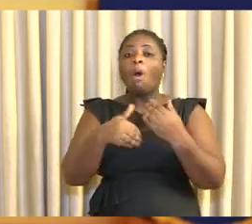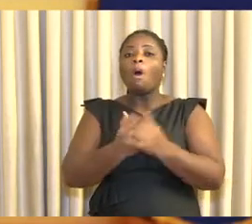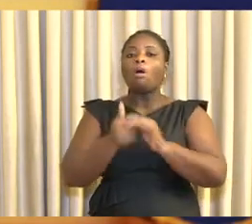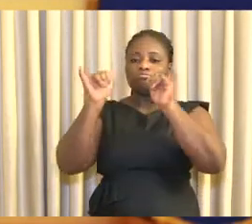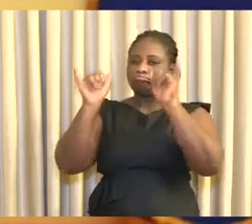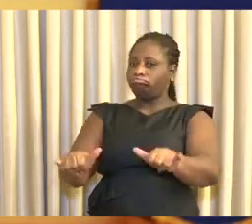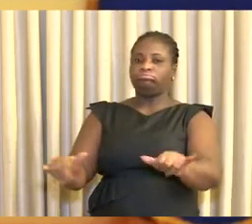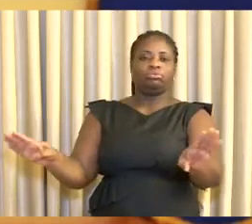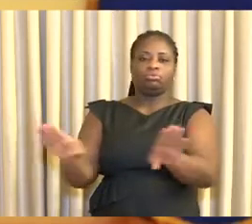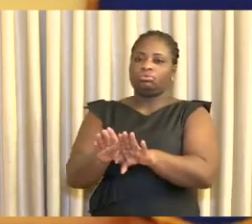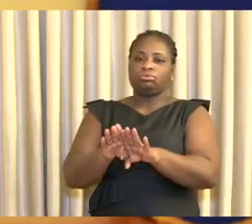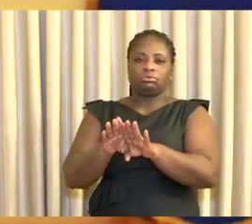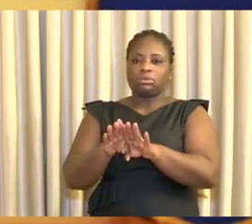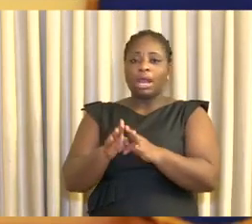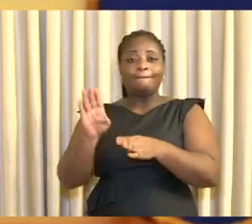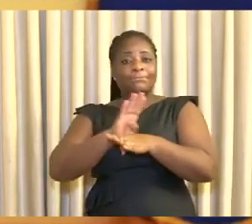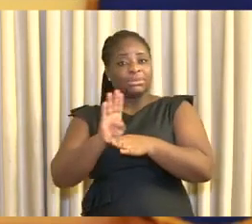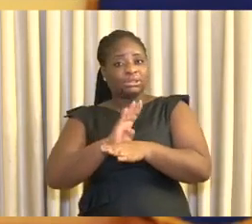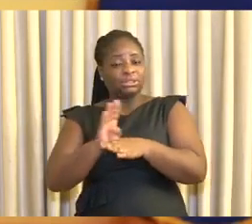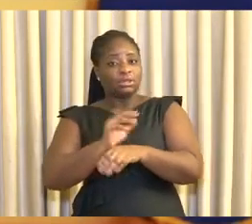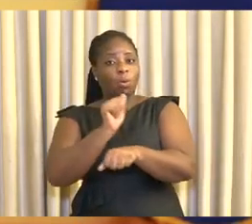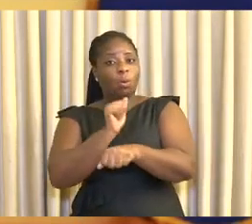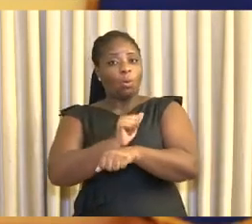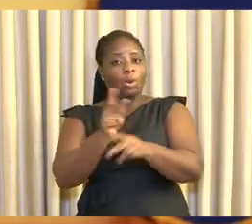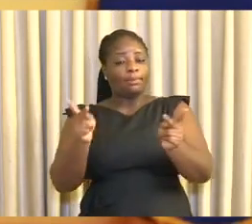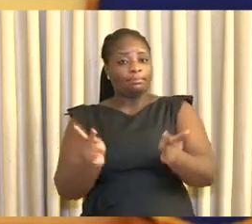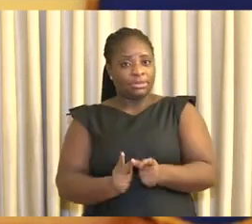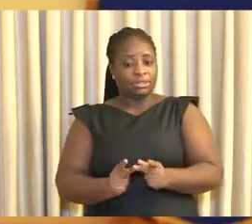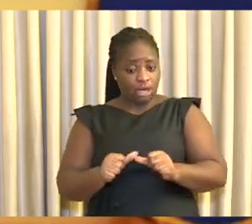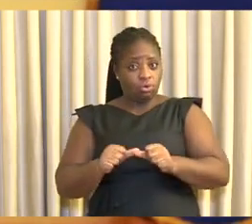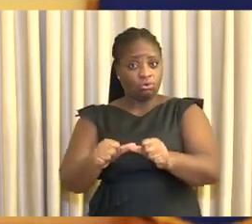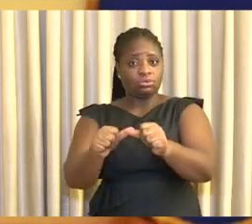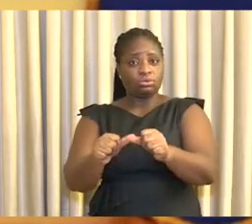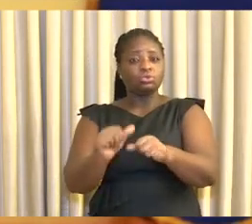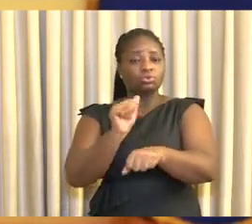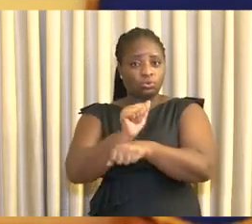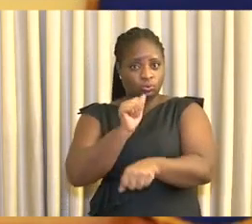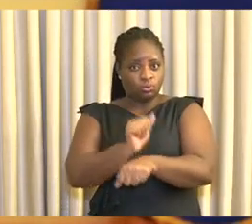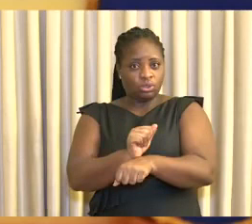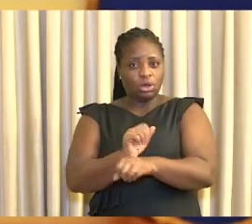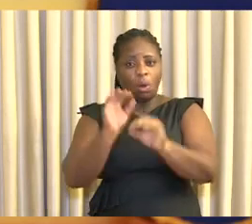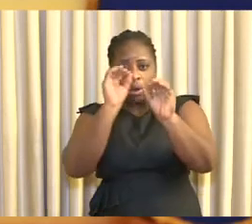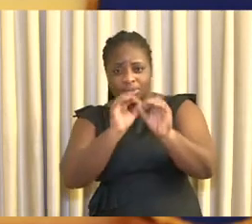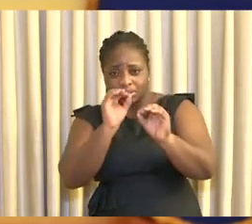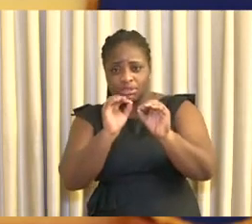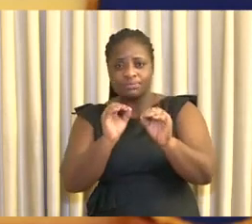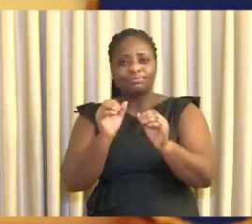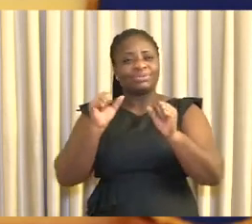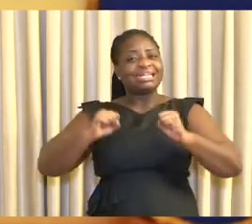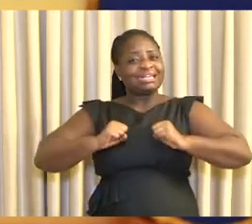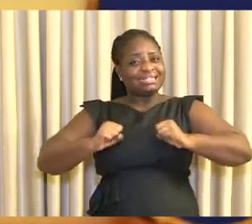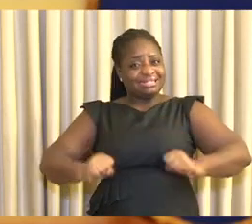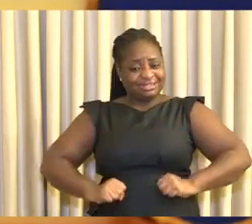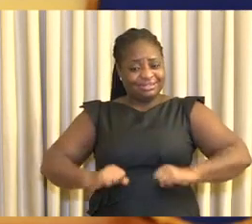closed. Businesses and other workplaces can continue to operate, observing staff management and